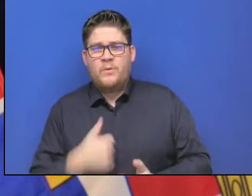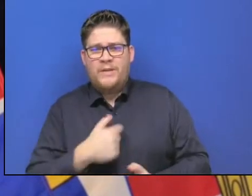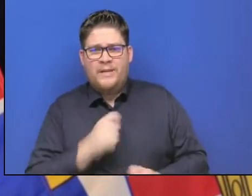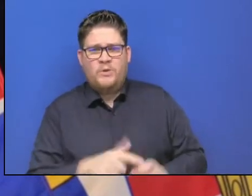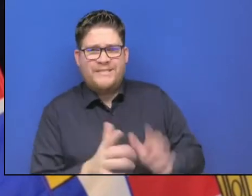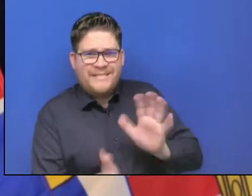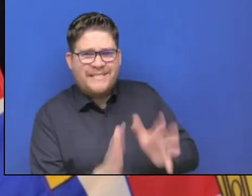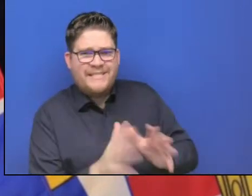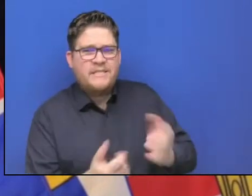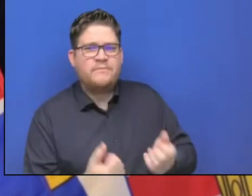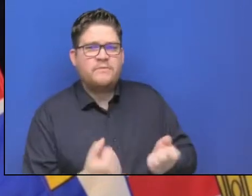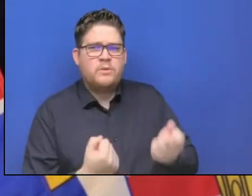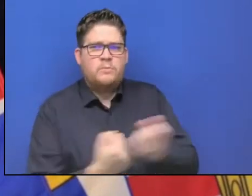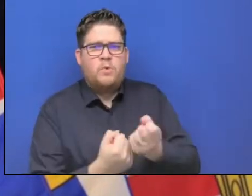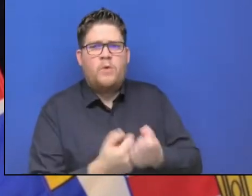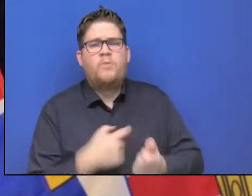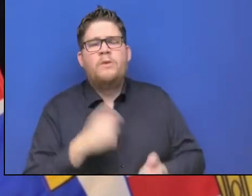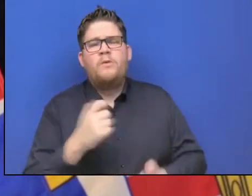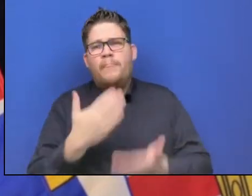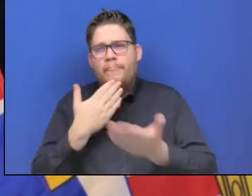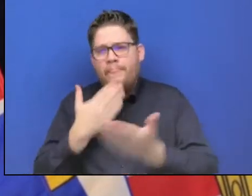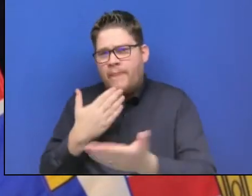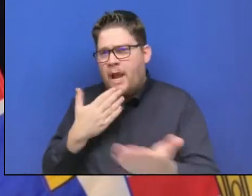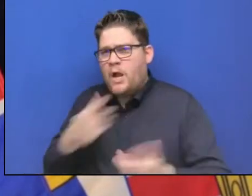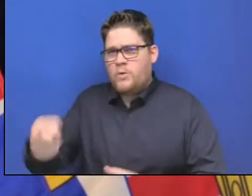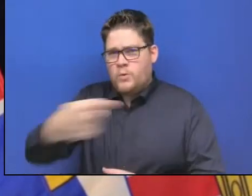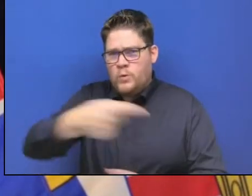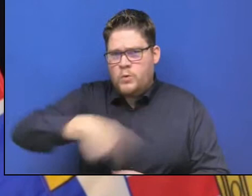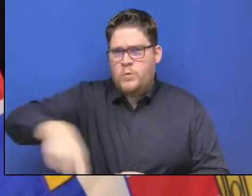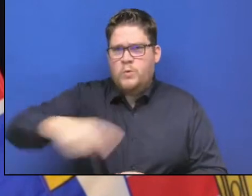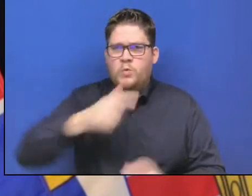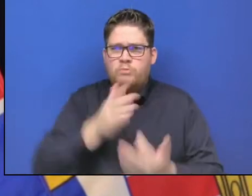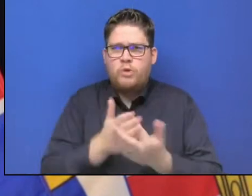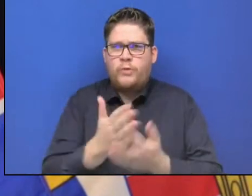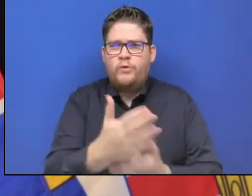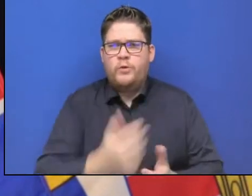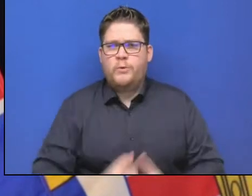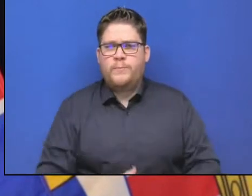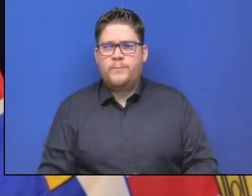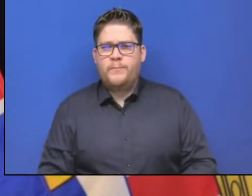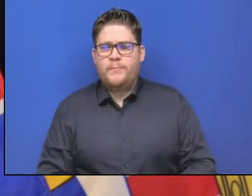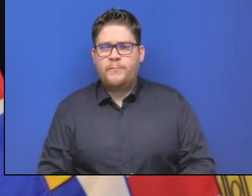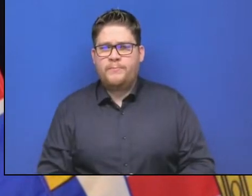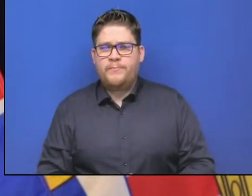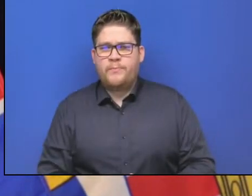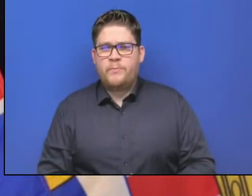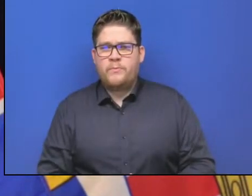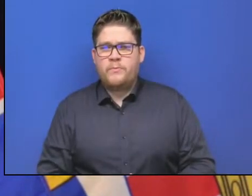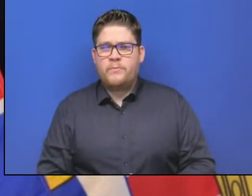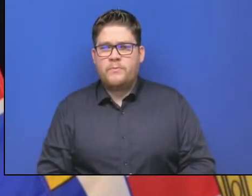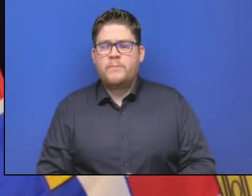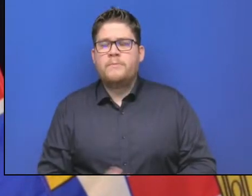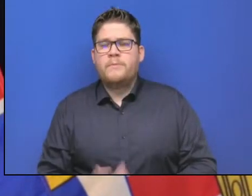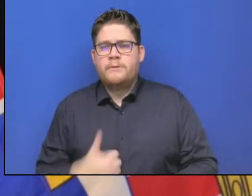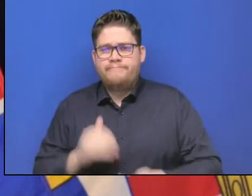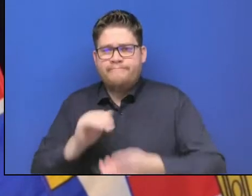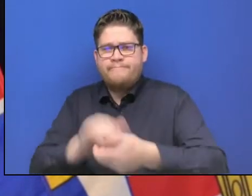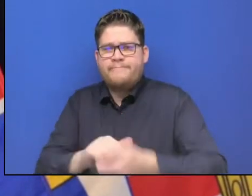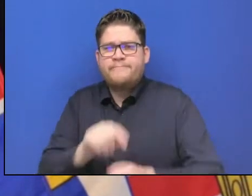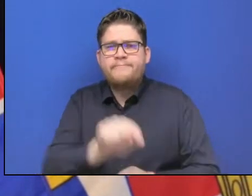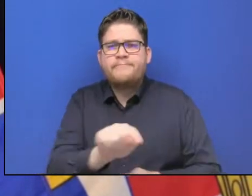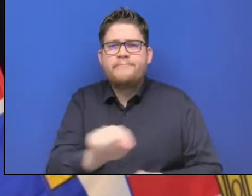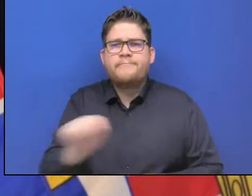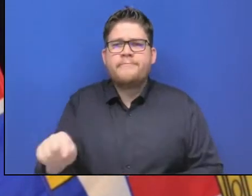people that are committed to doing that right now. We're working collaboratively to address the issue of feed in the areas of the Nicola